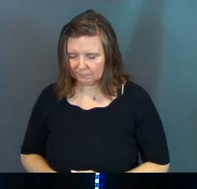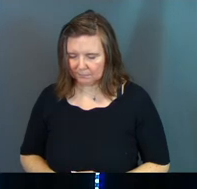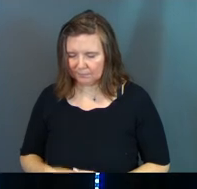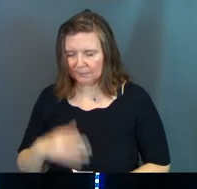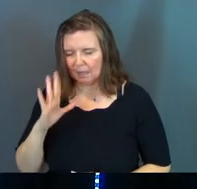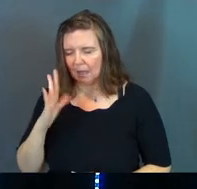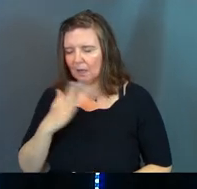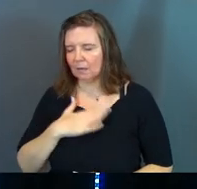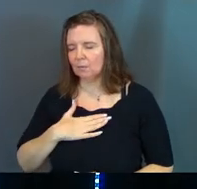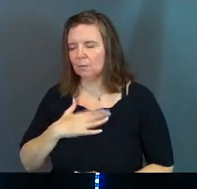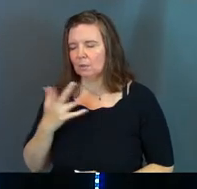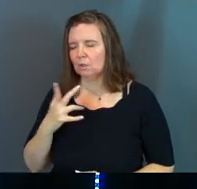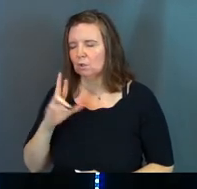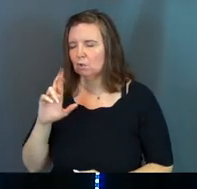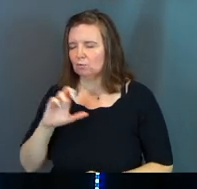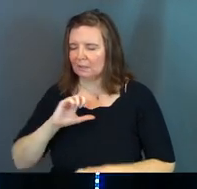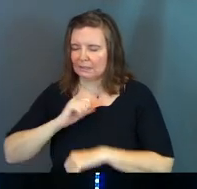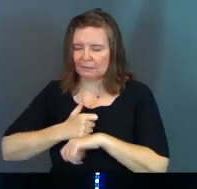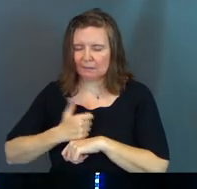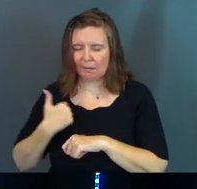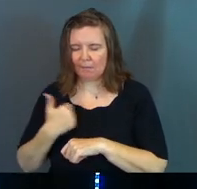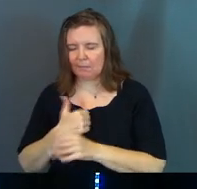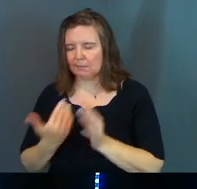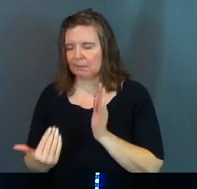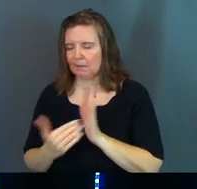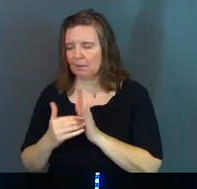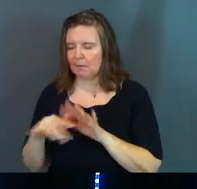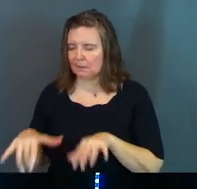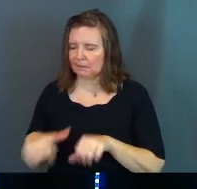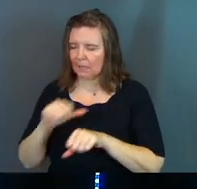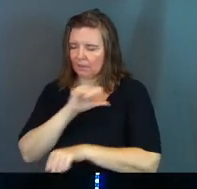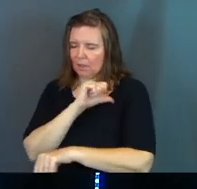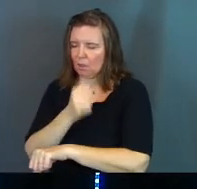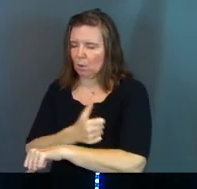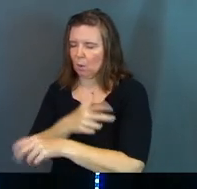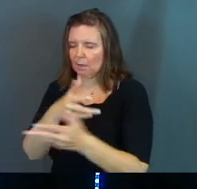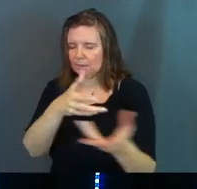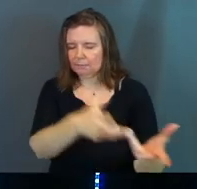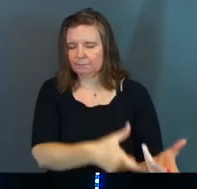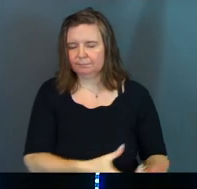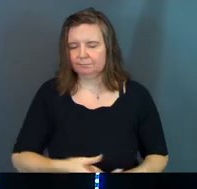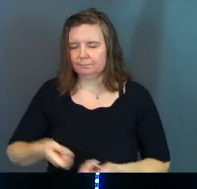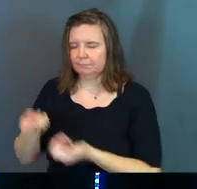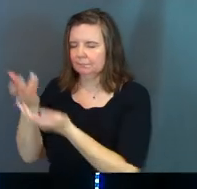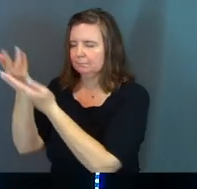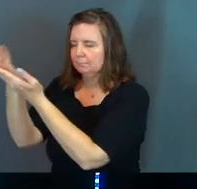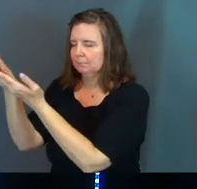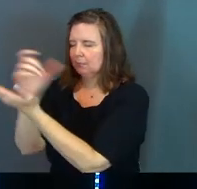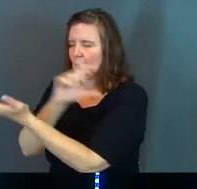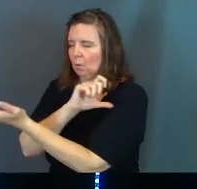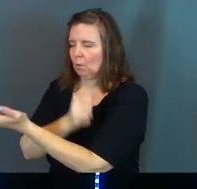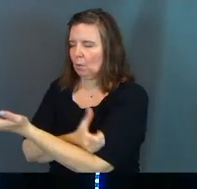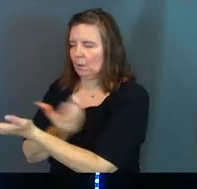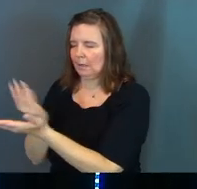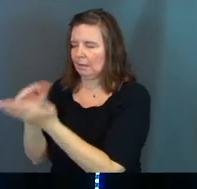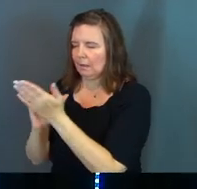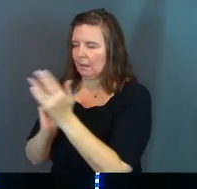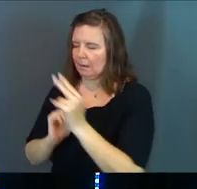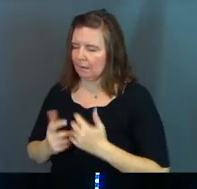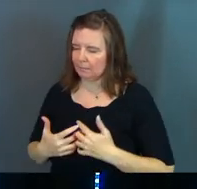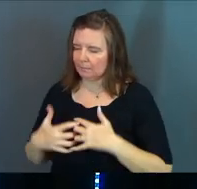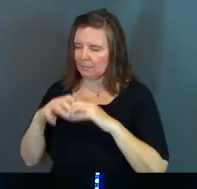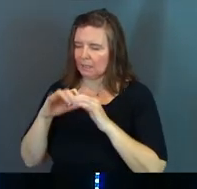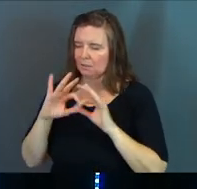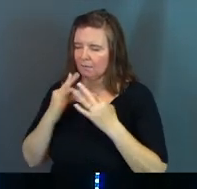And, God, would you reset us, Lord? Would you take that authority away from our enemy? Rebuild our families.